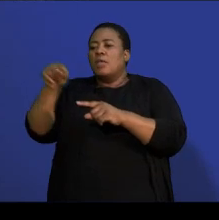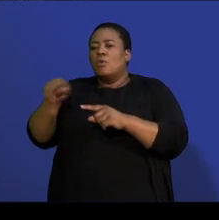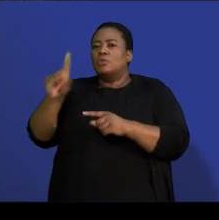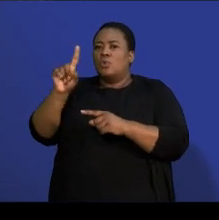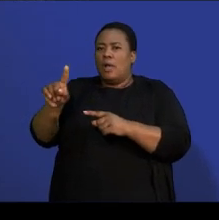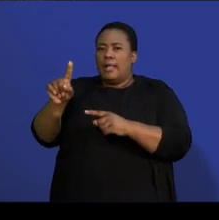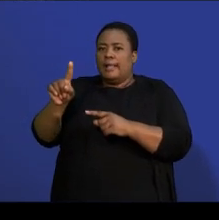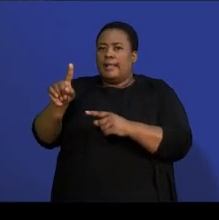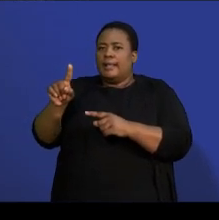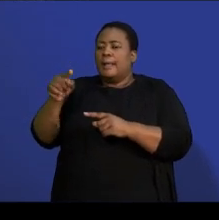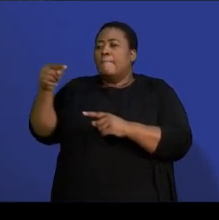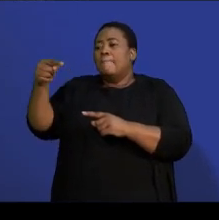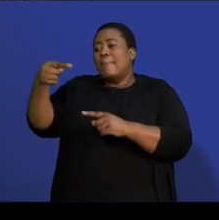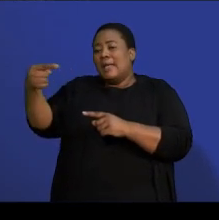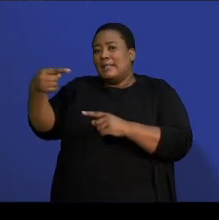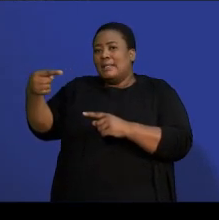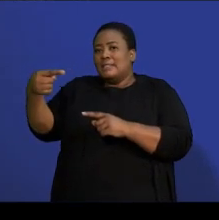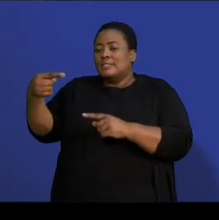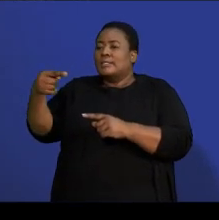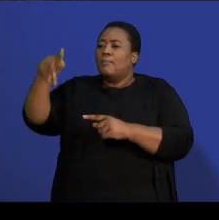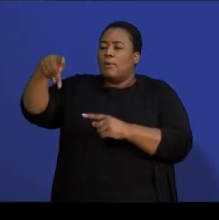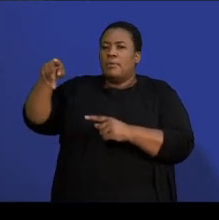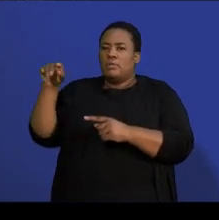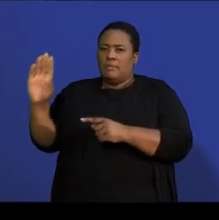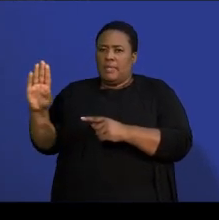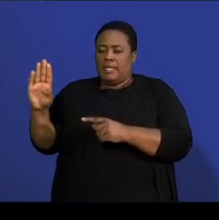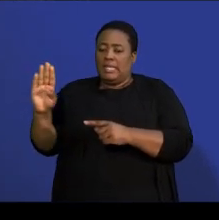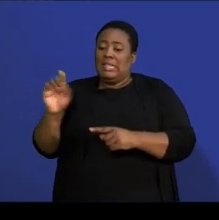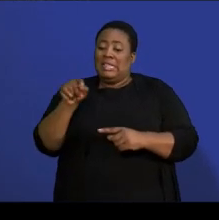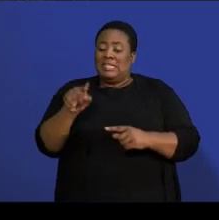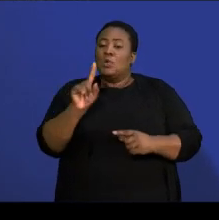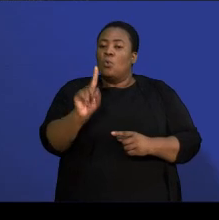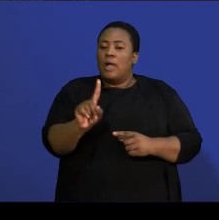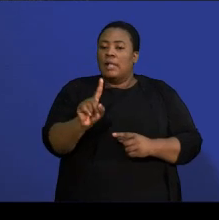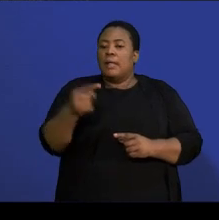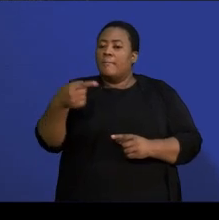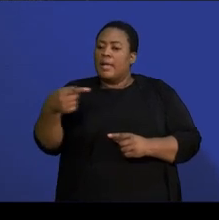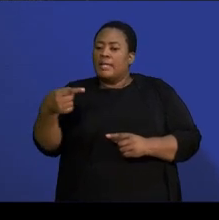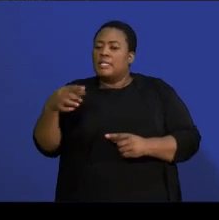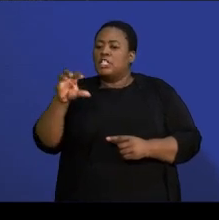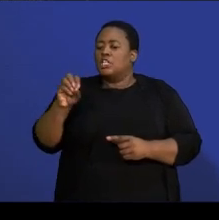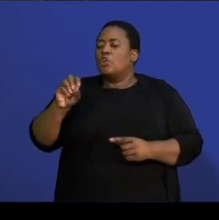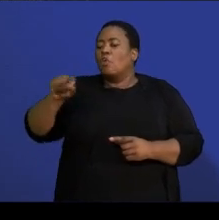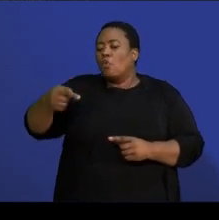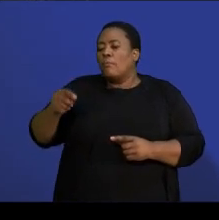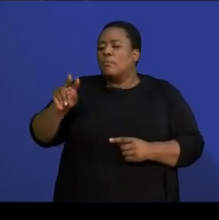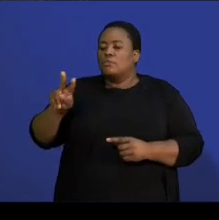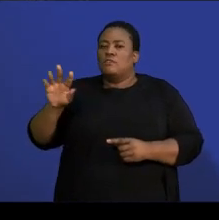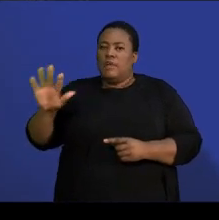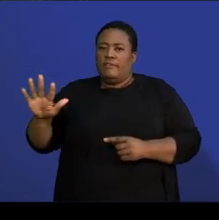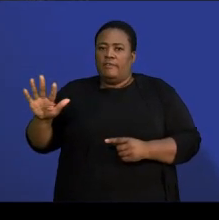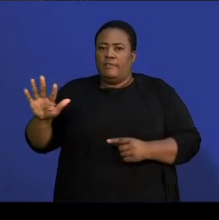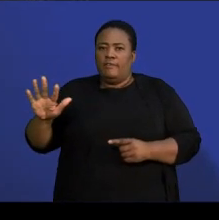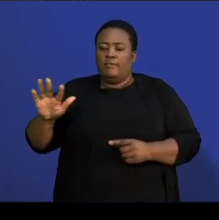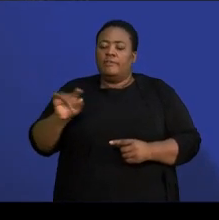of B. And this is 1 minus 0,25. And this will actually